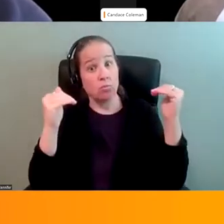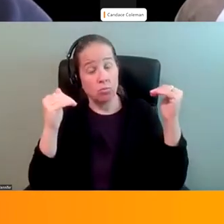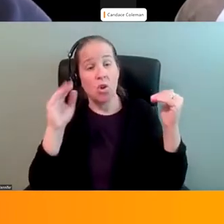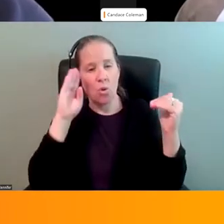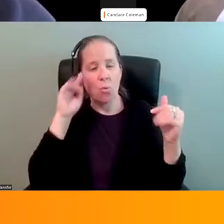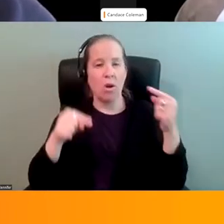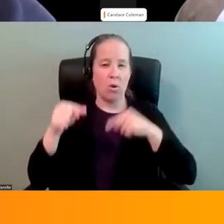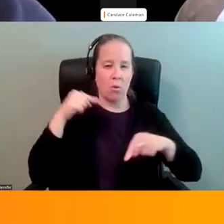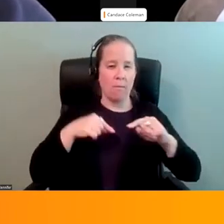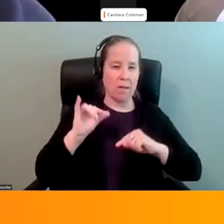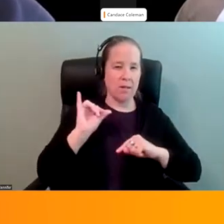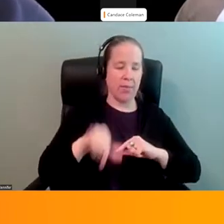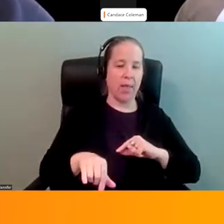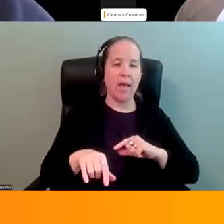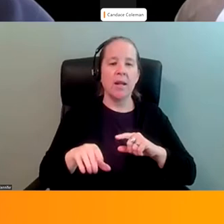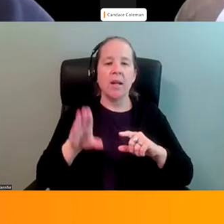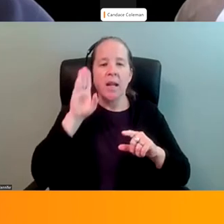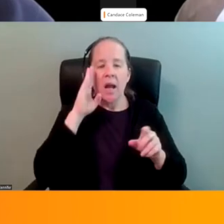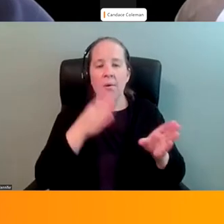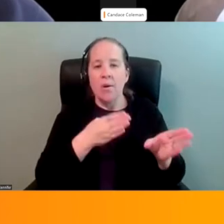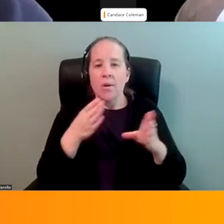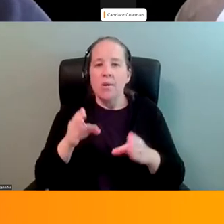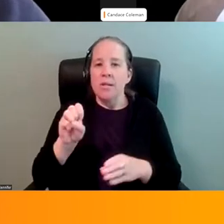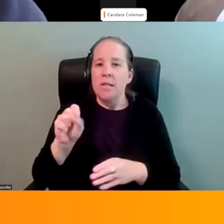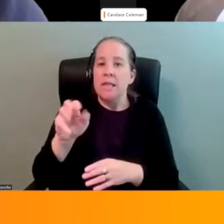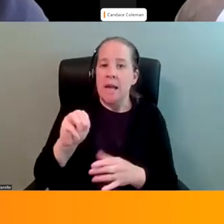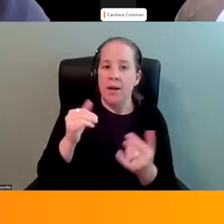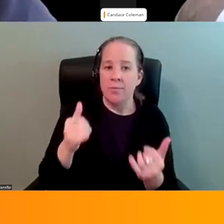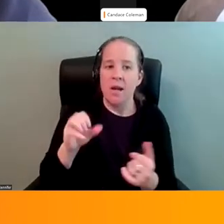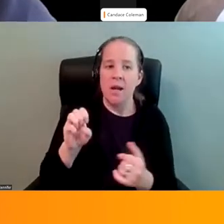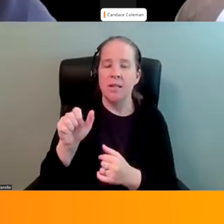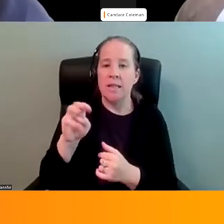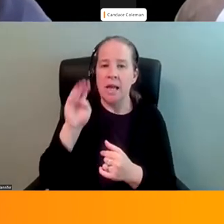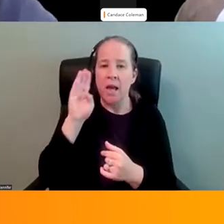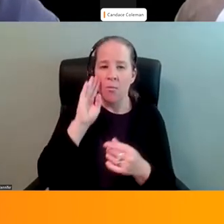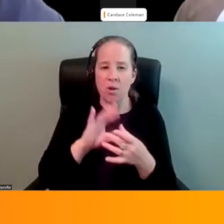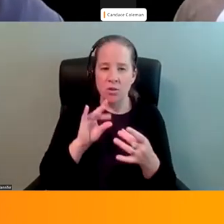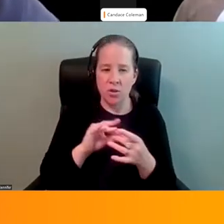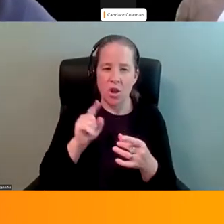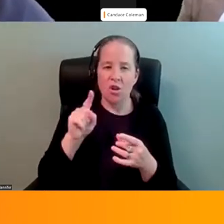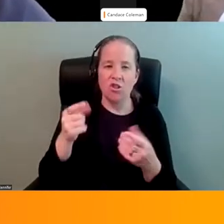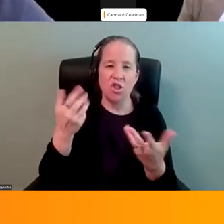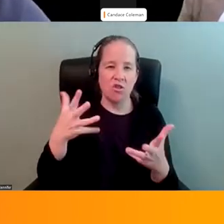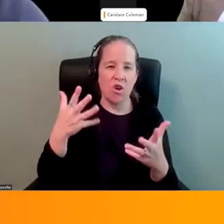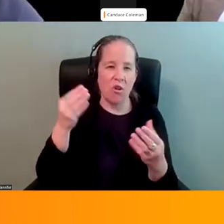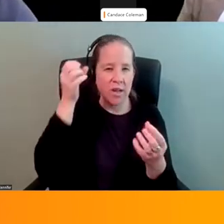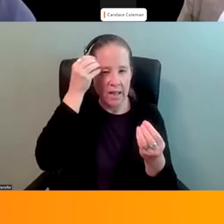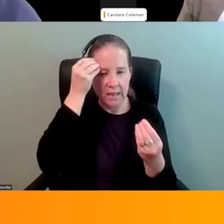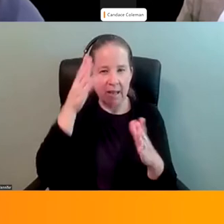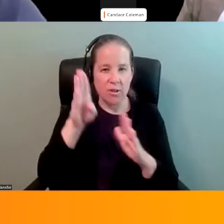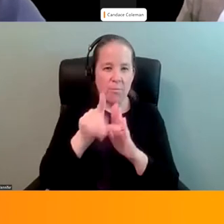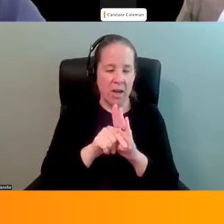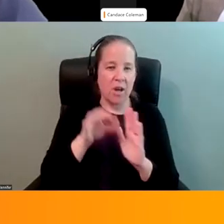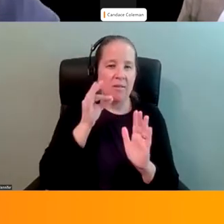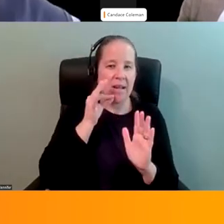going to go back to that. And I'm going to go to Sam now. And Sam's going to talk to us. She gave us a little bit of her background, Native American herself,